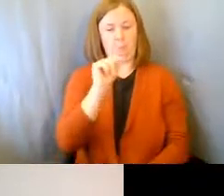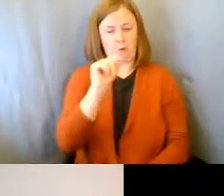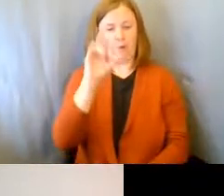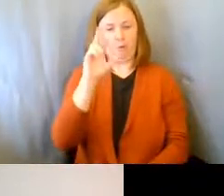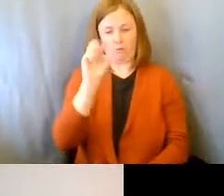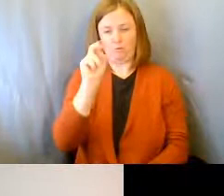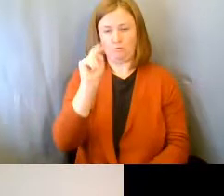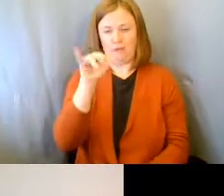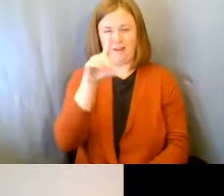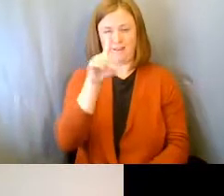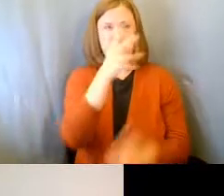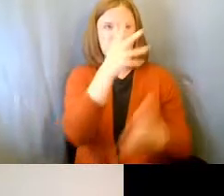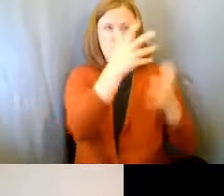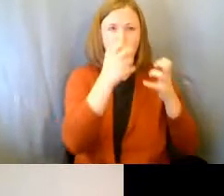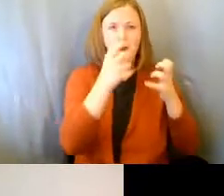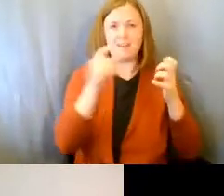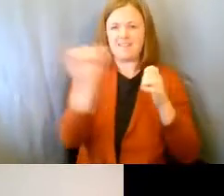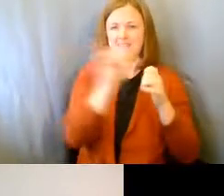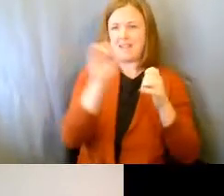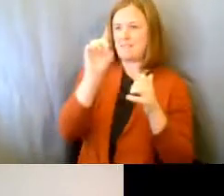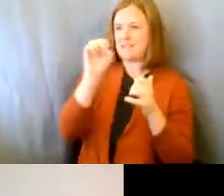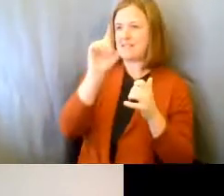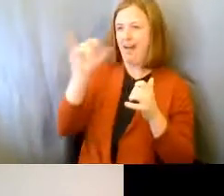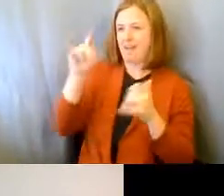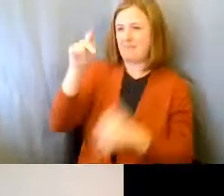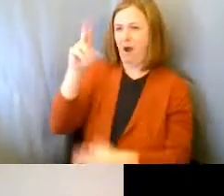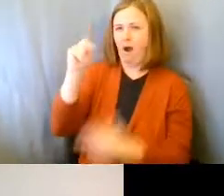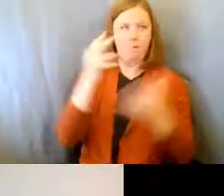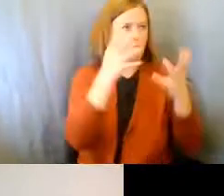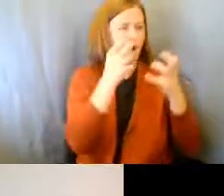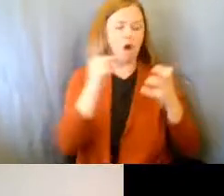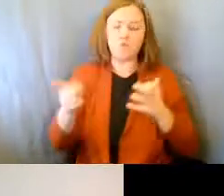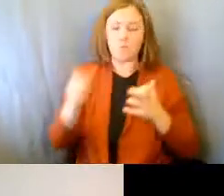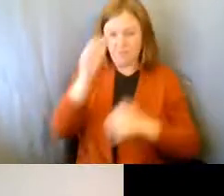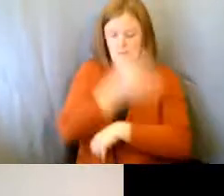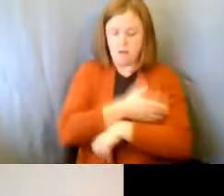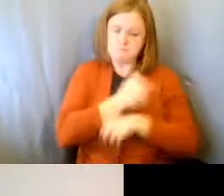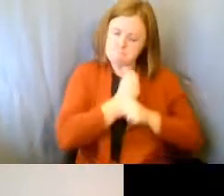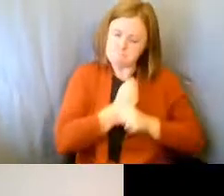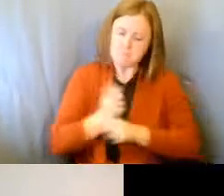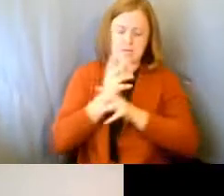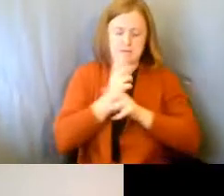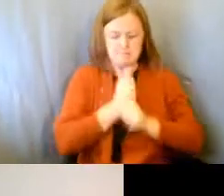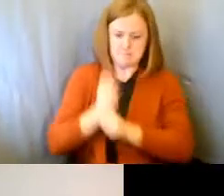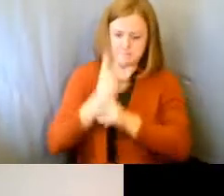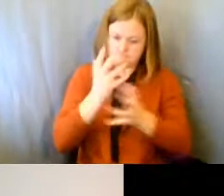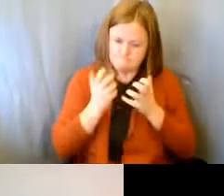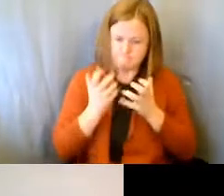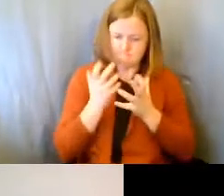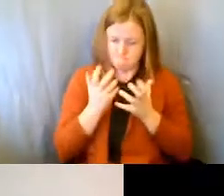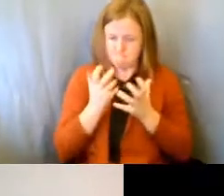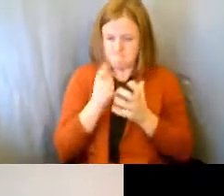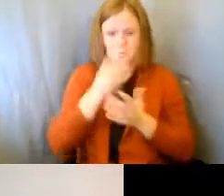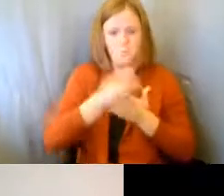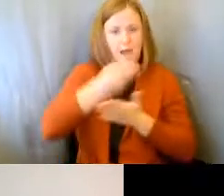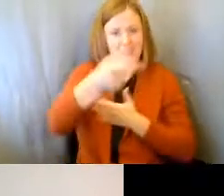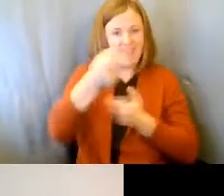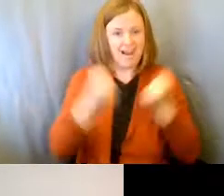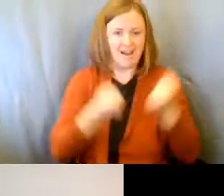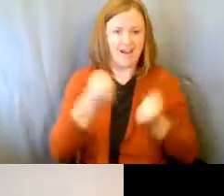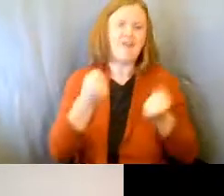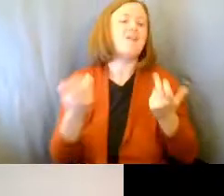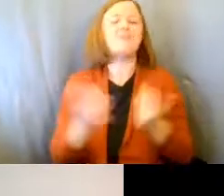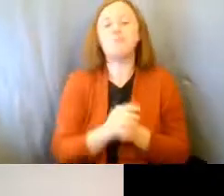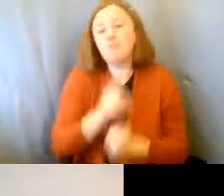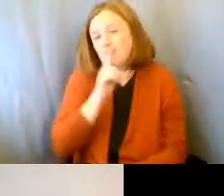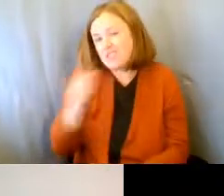Doesn't get any better. So, he planned and planned and planned to get him a Trans Am. Well, of course, you know, Jess